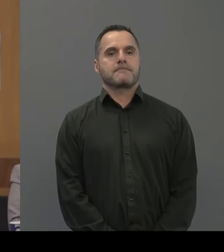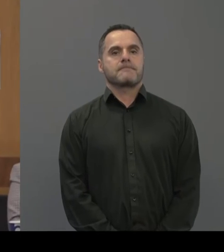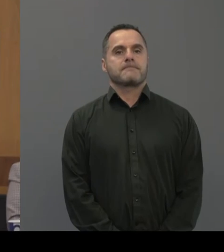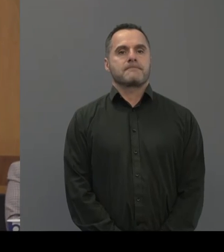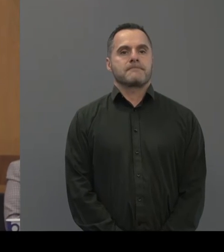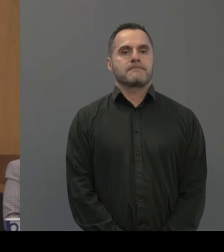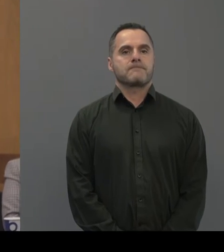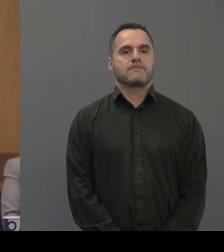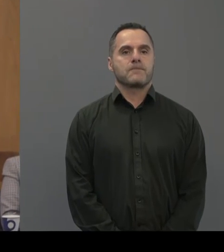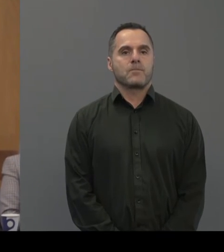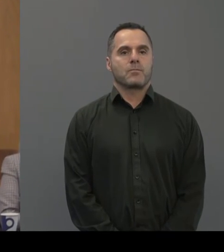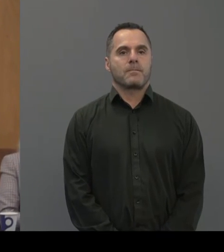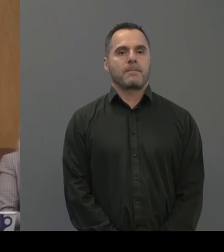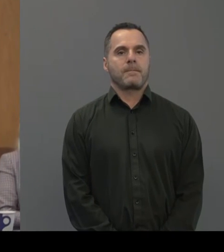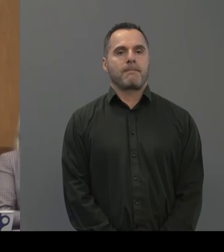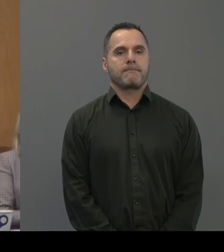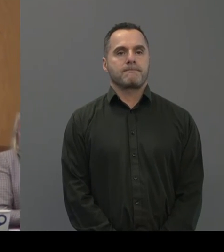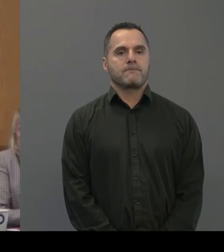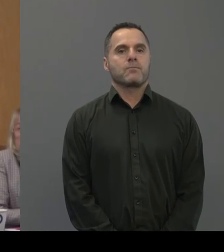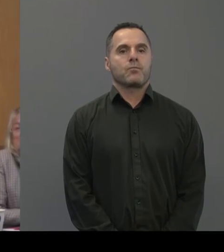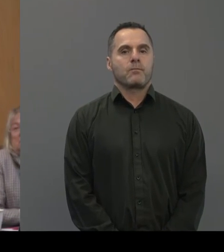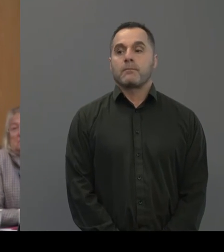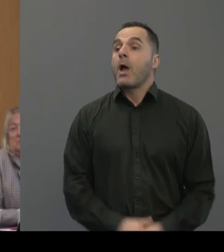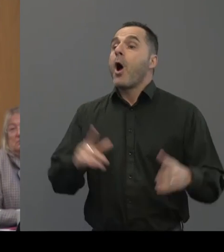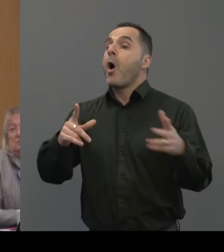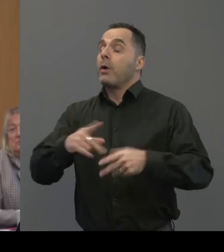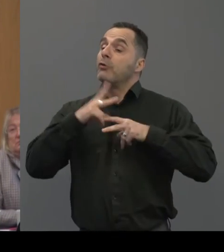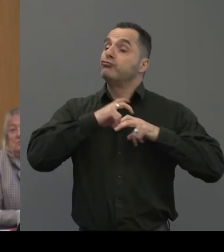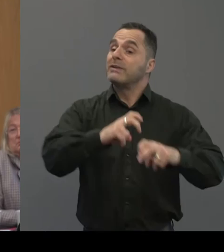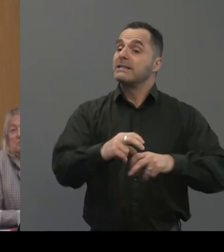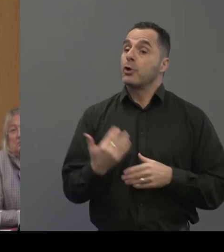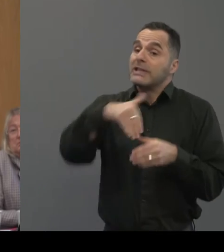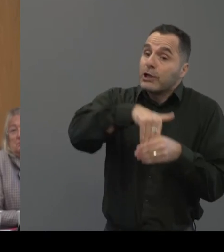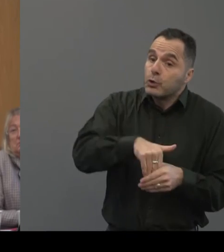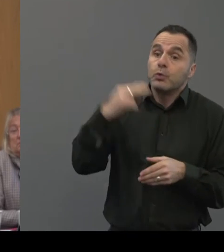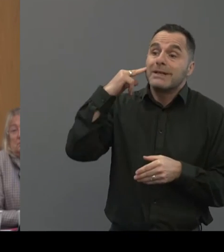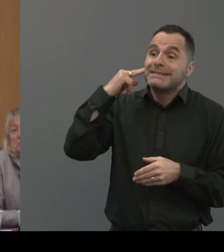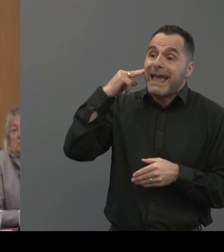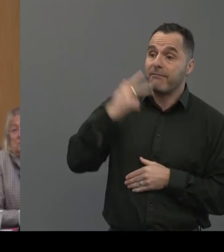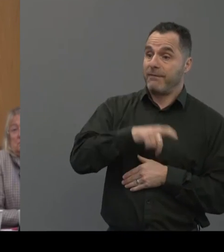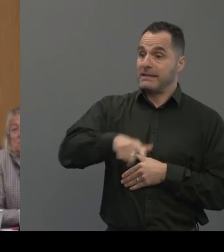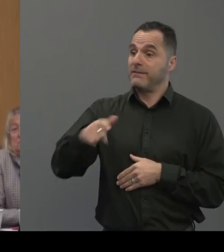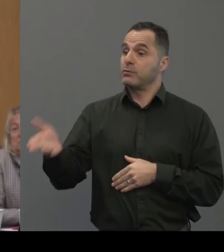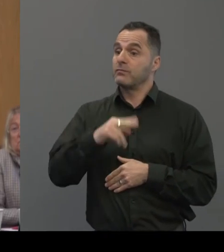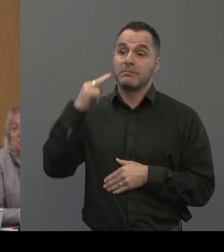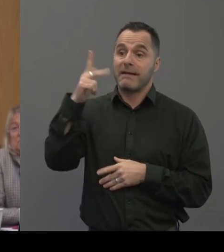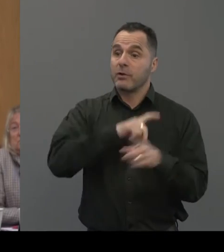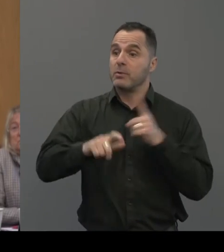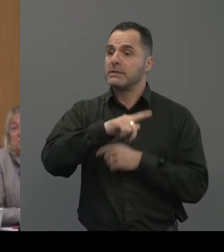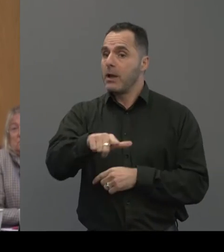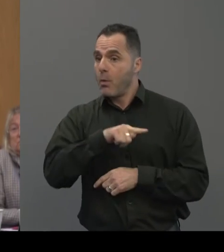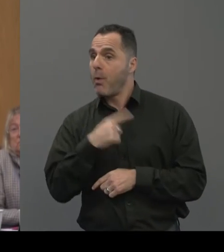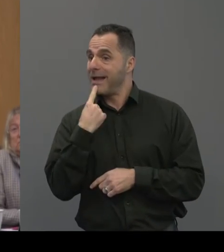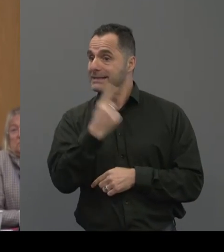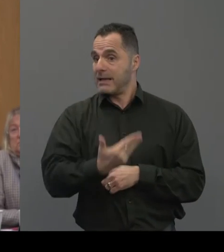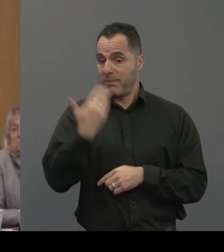And my question is to both of you. Does your research include deaf individuals from the deaf community? Because you've said there are deaf people